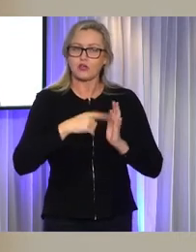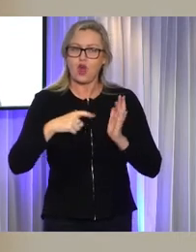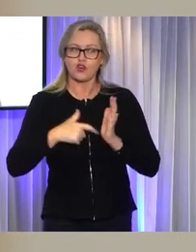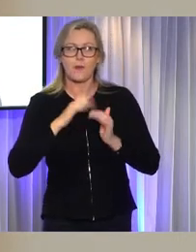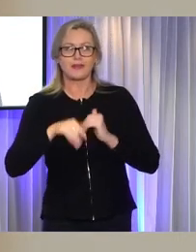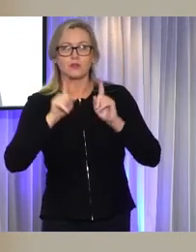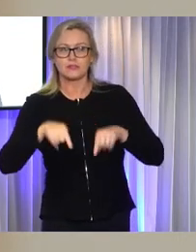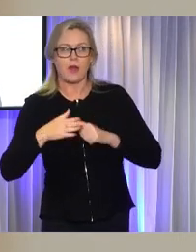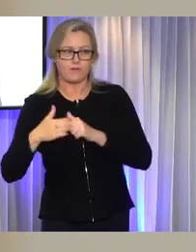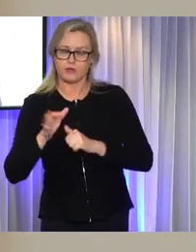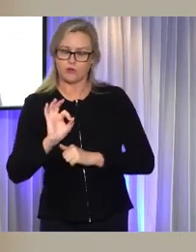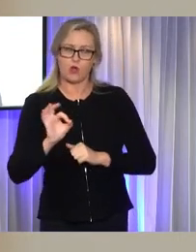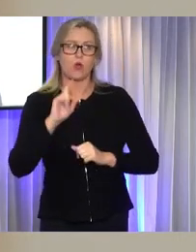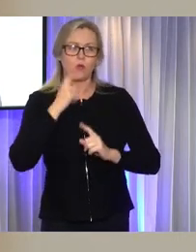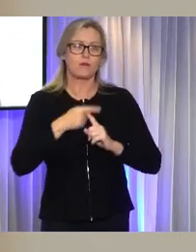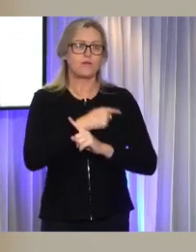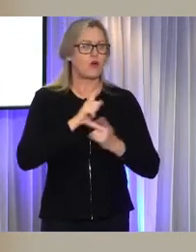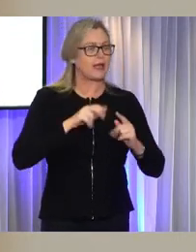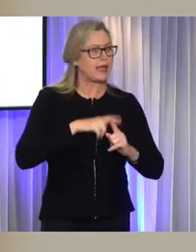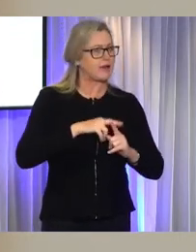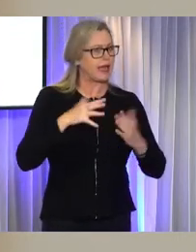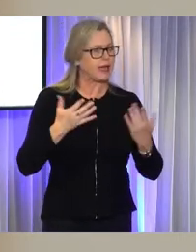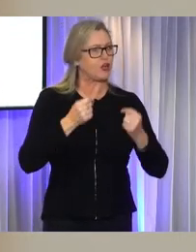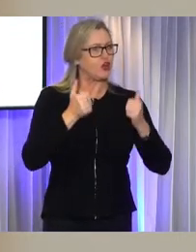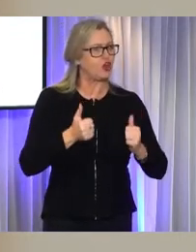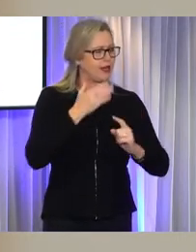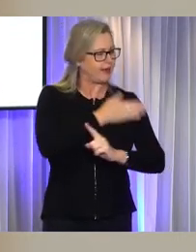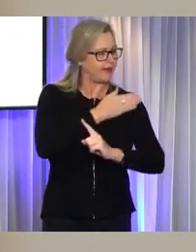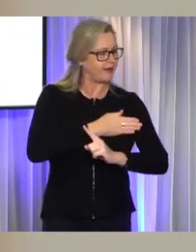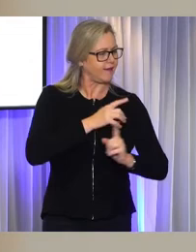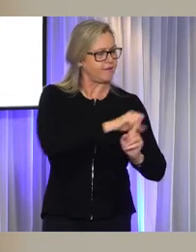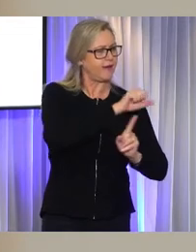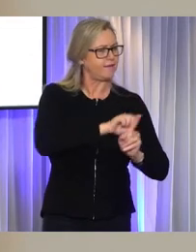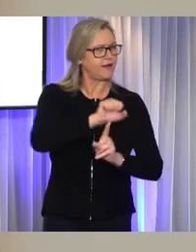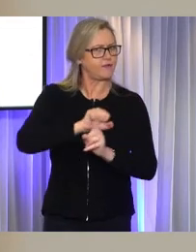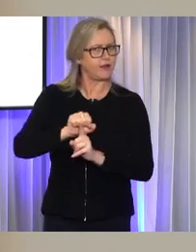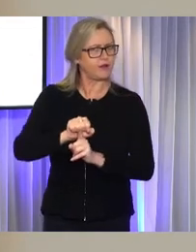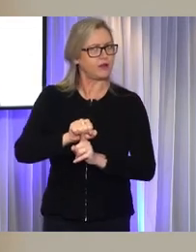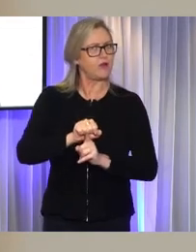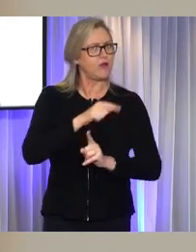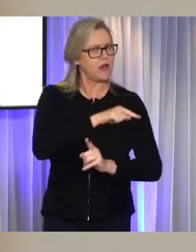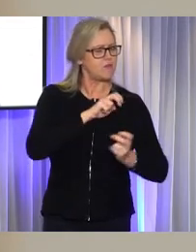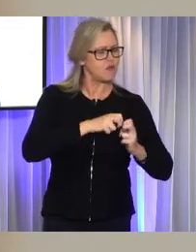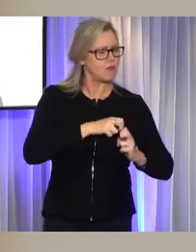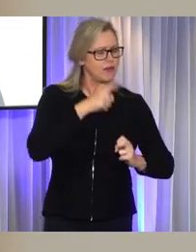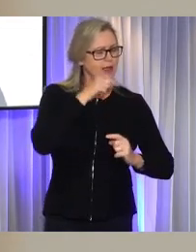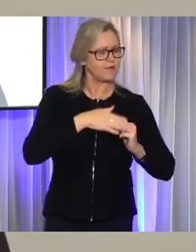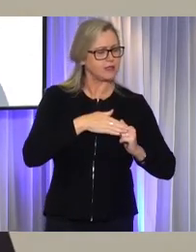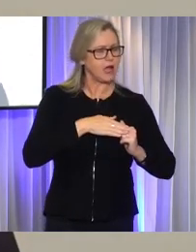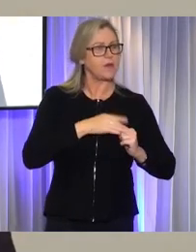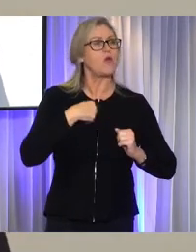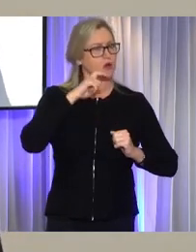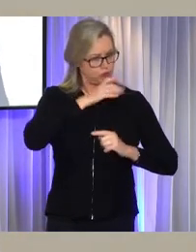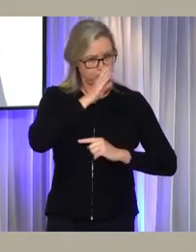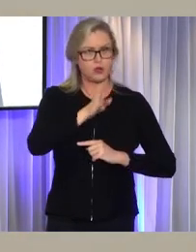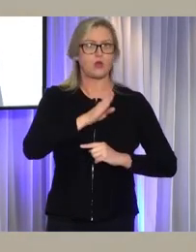I'll make sure that any interim findings are implemented as soon as possible. We can get on with it now, can't we? Hey,